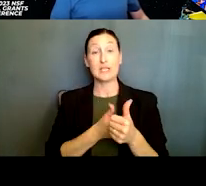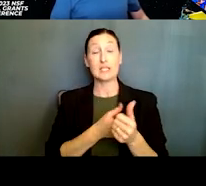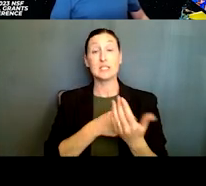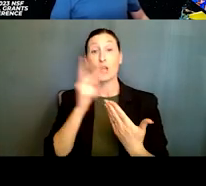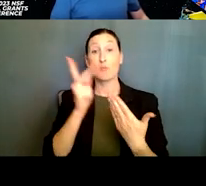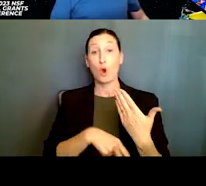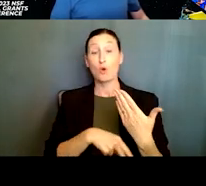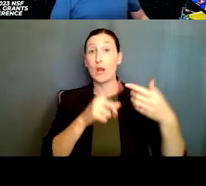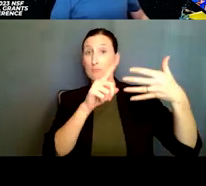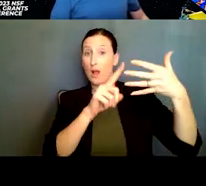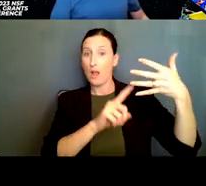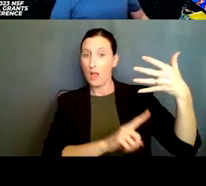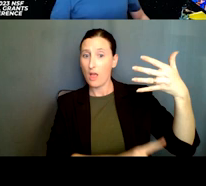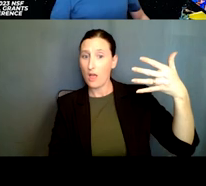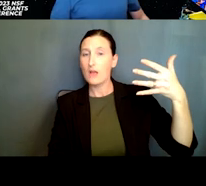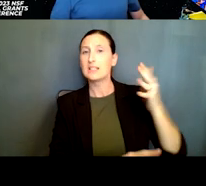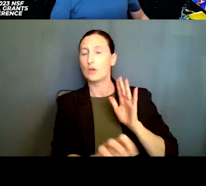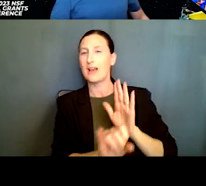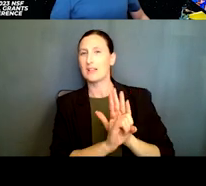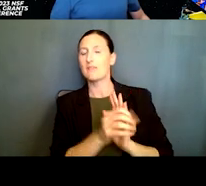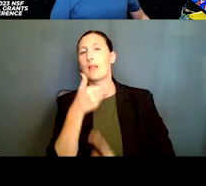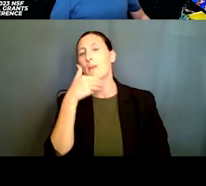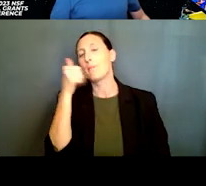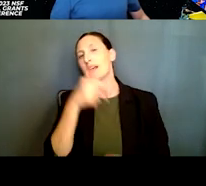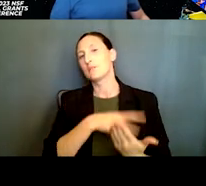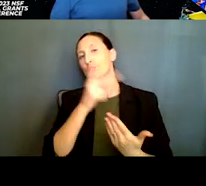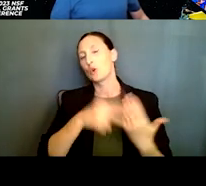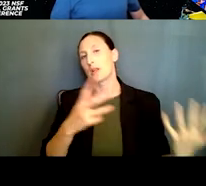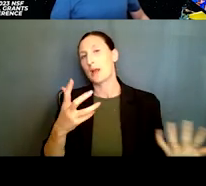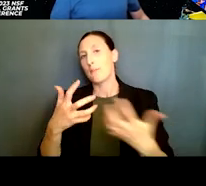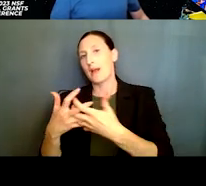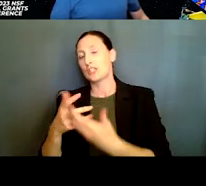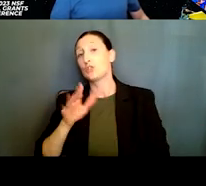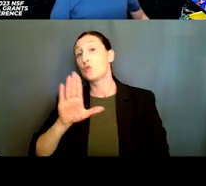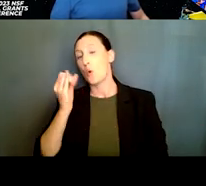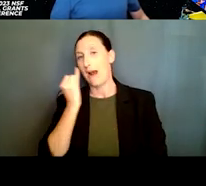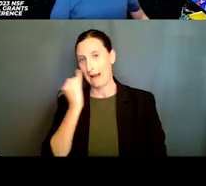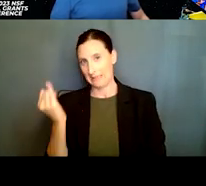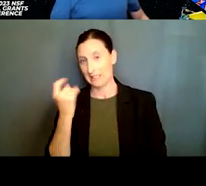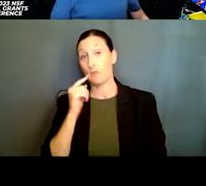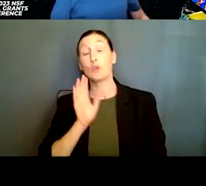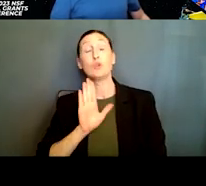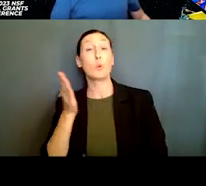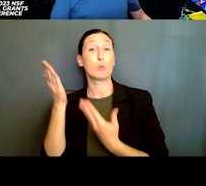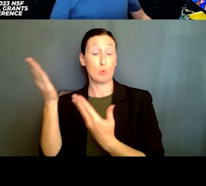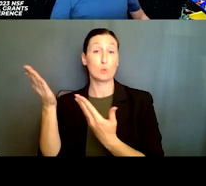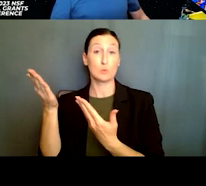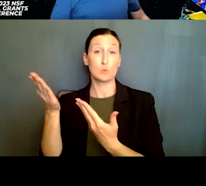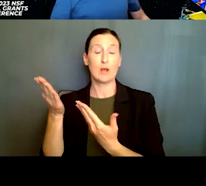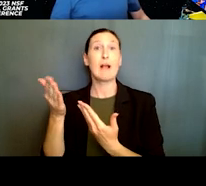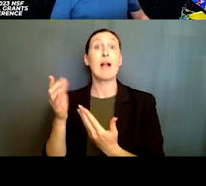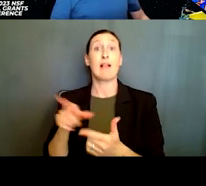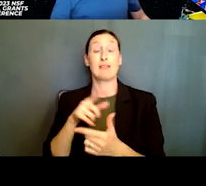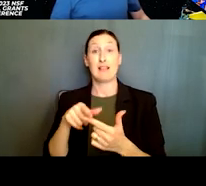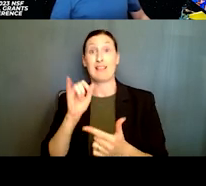try to identify the best program that feeds to your ideas for your particular proposal, and contact the